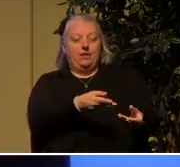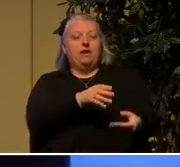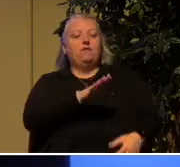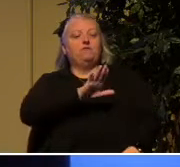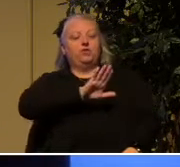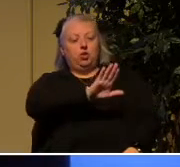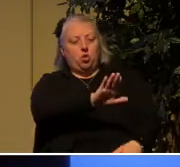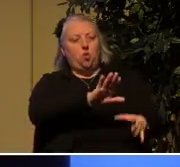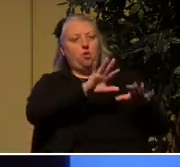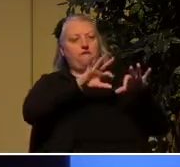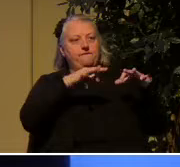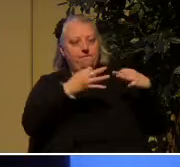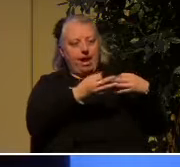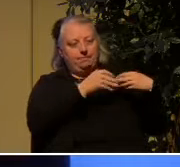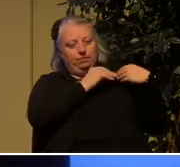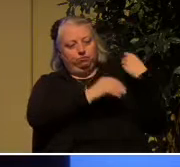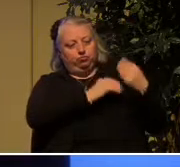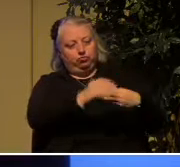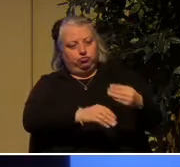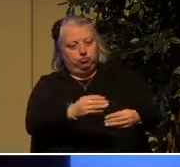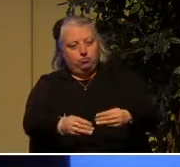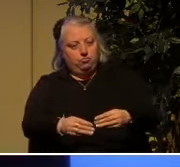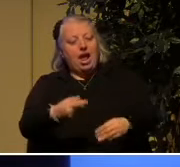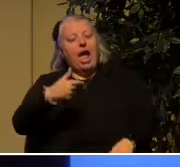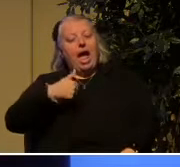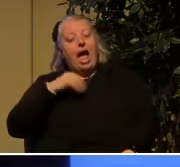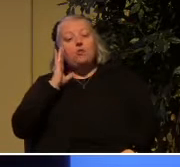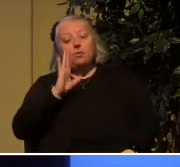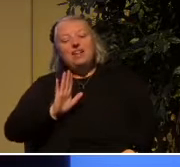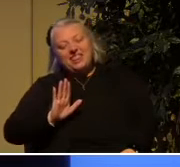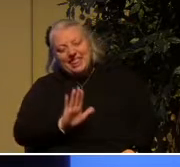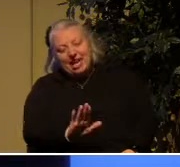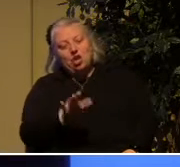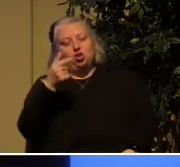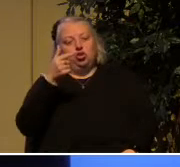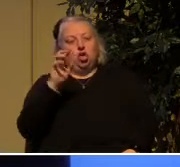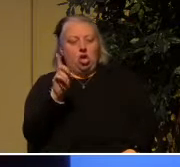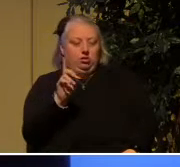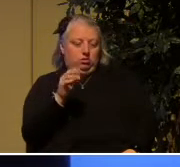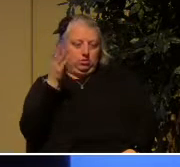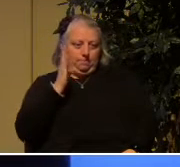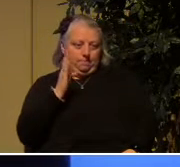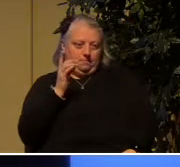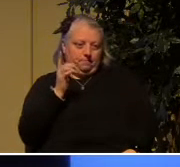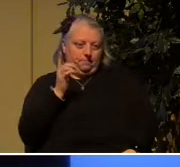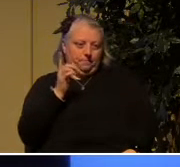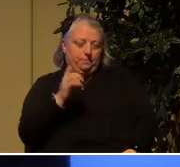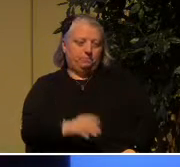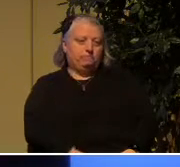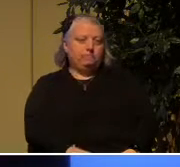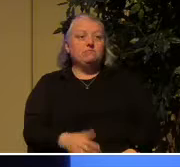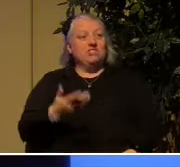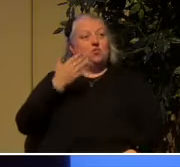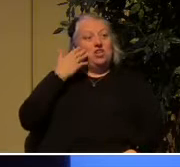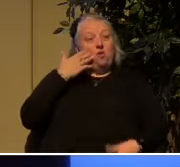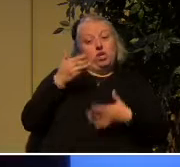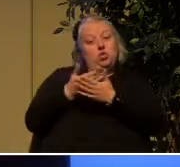you, and I will be their God. Now, we know from the New Testament